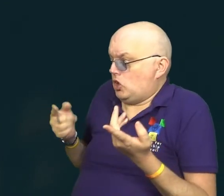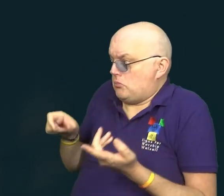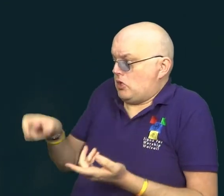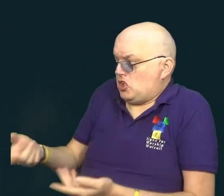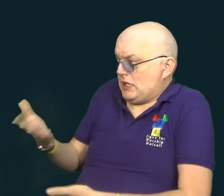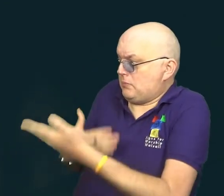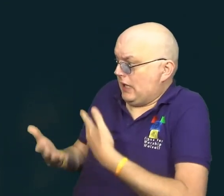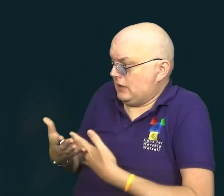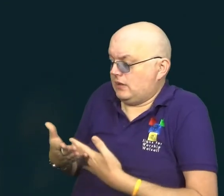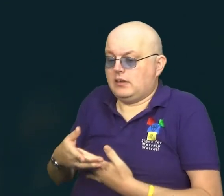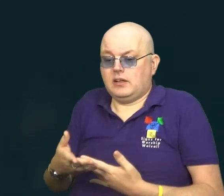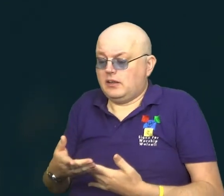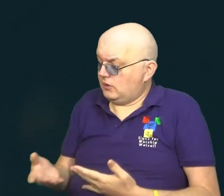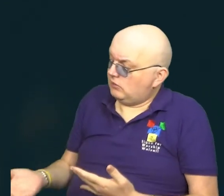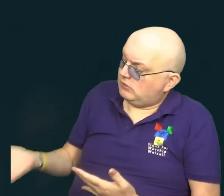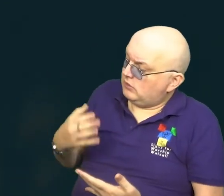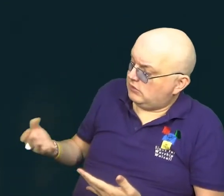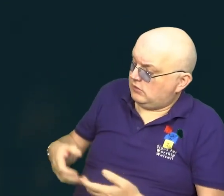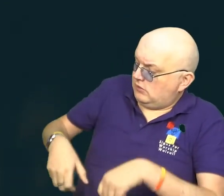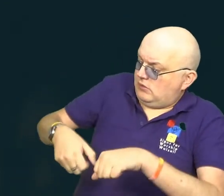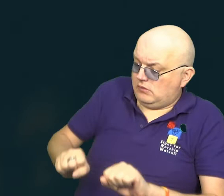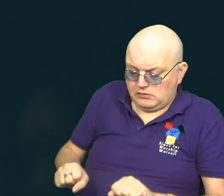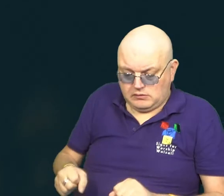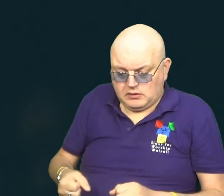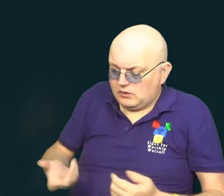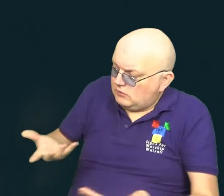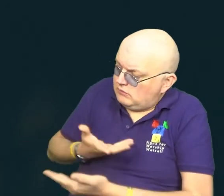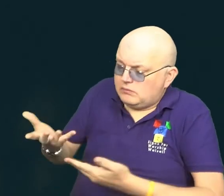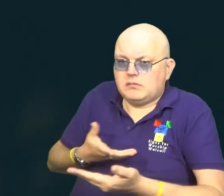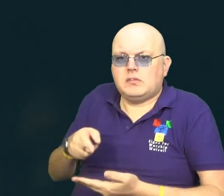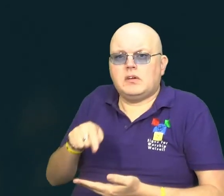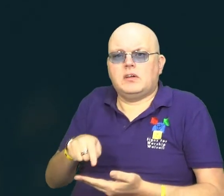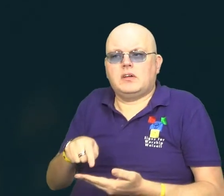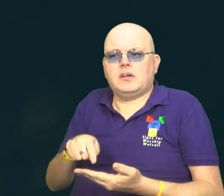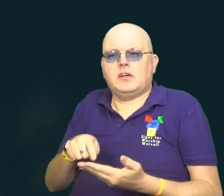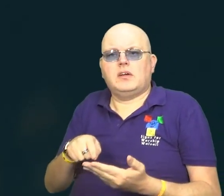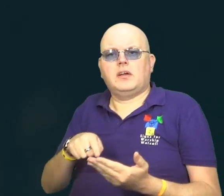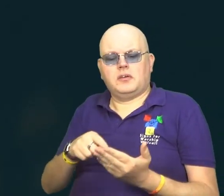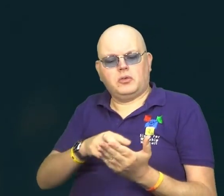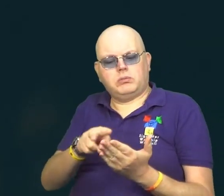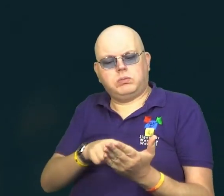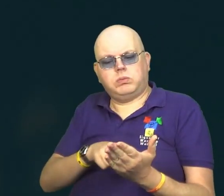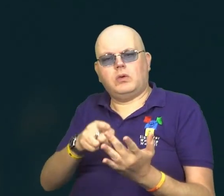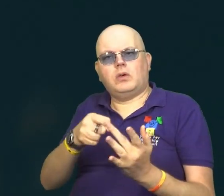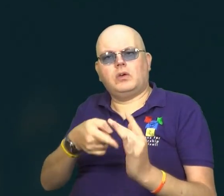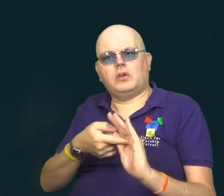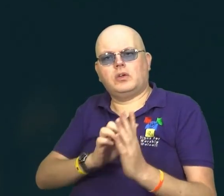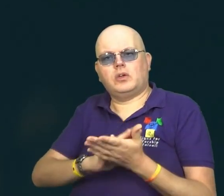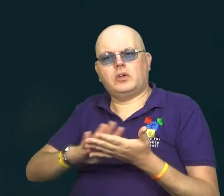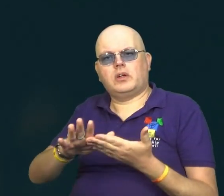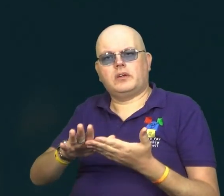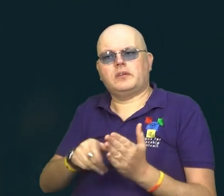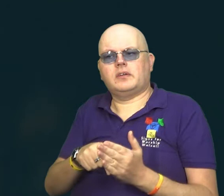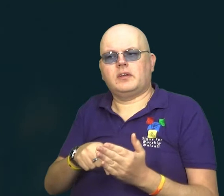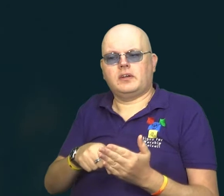unless someone explains it to me? So he invited Philip to come and sit with him. This is the passage of scripture the eunuch